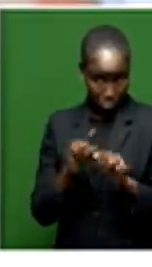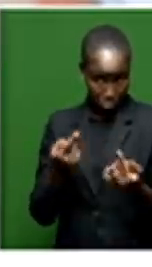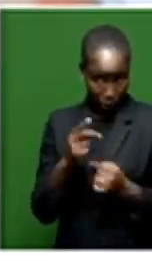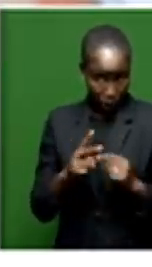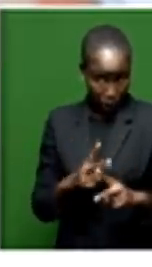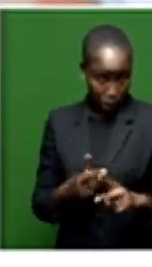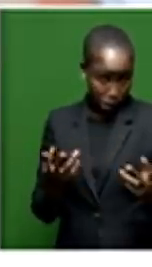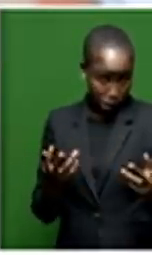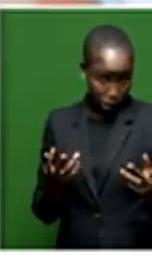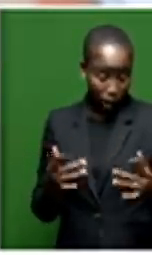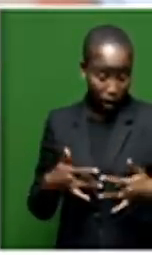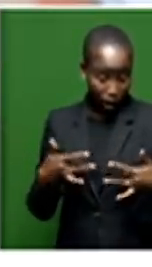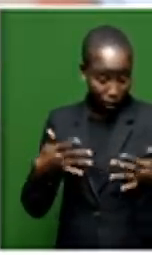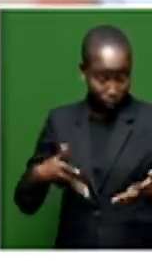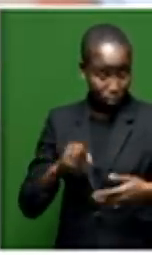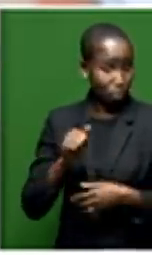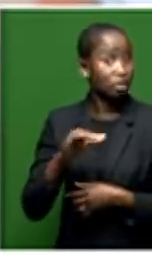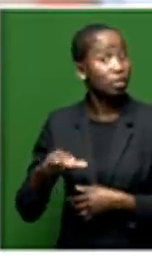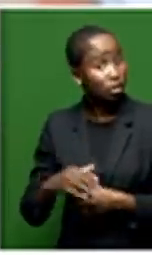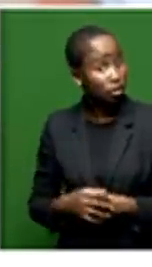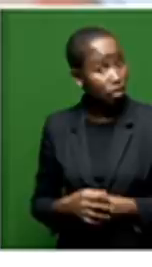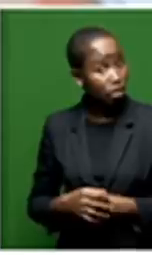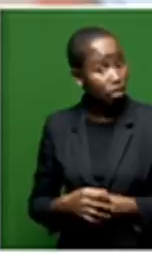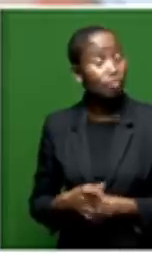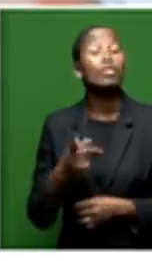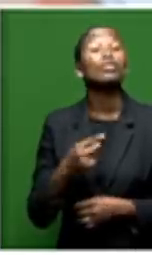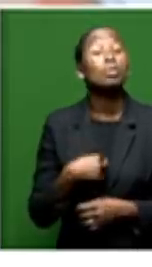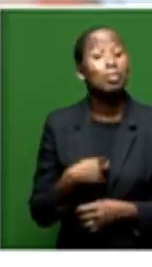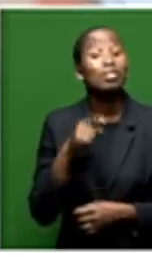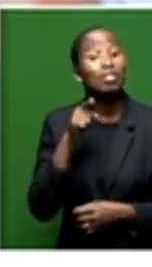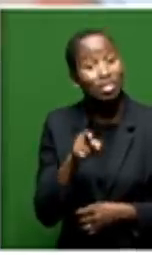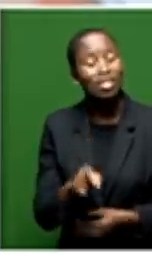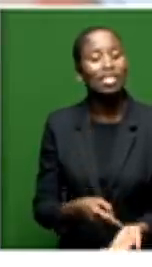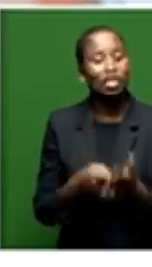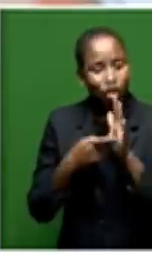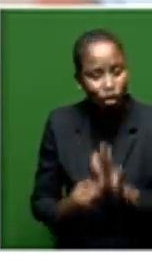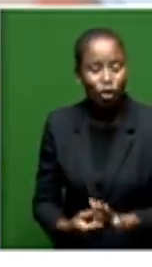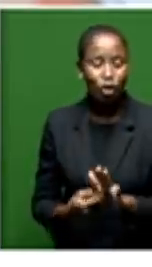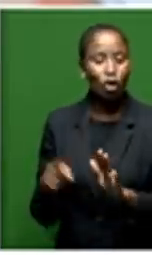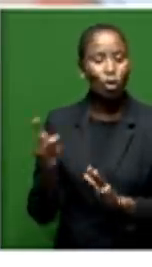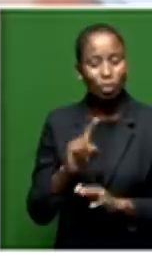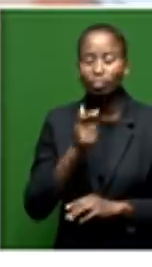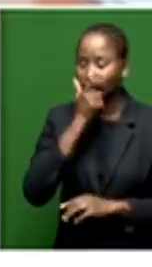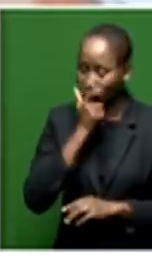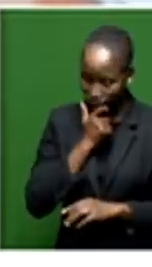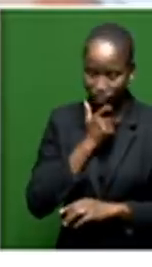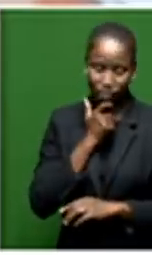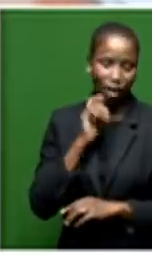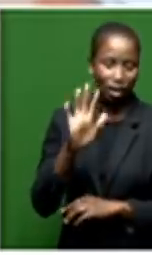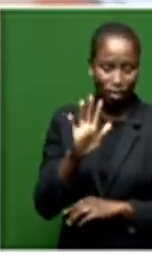on S.A.B.C.? For me, this is an indication of the sad state of affairs in our country.